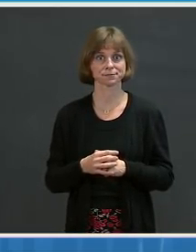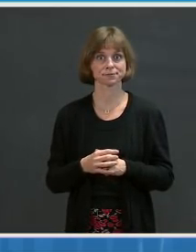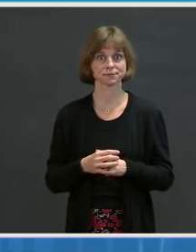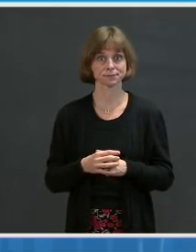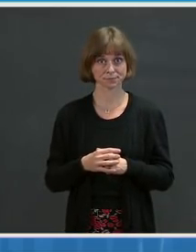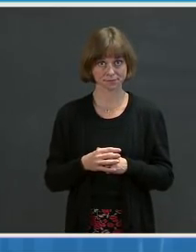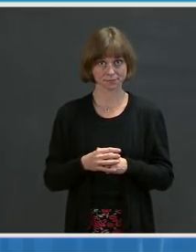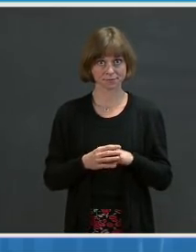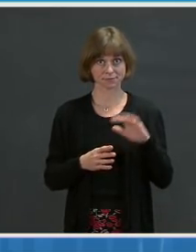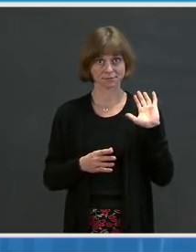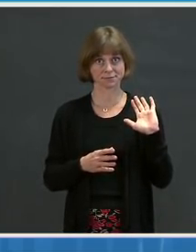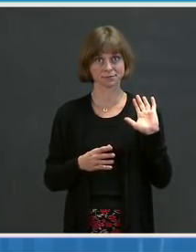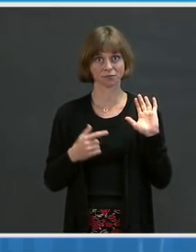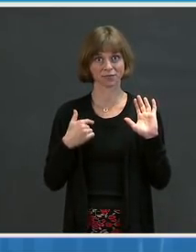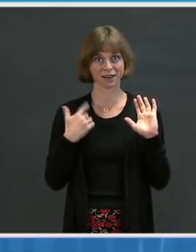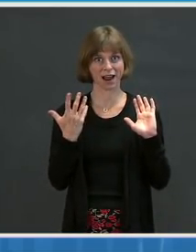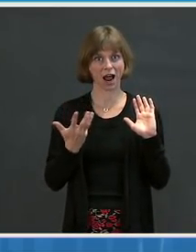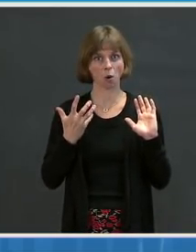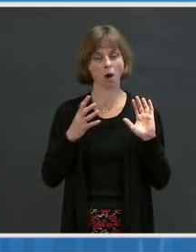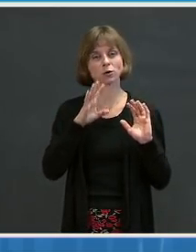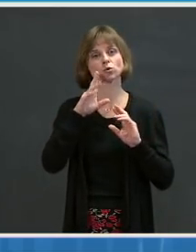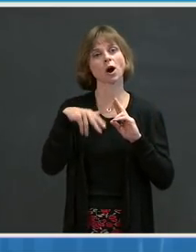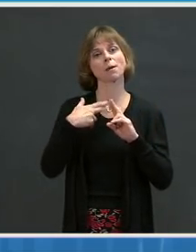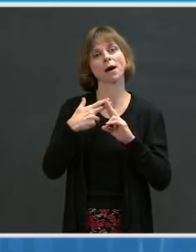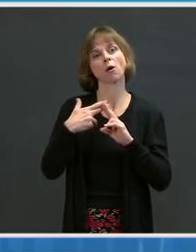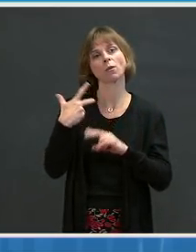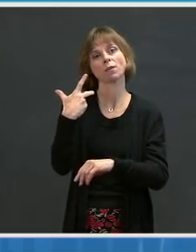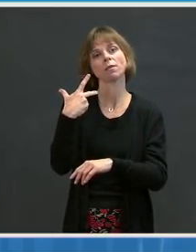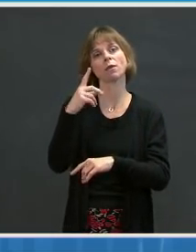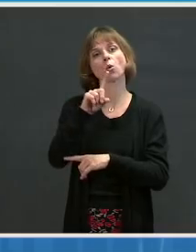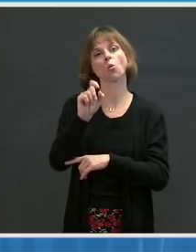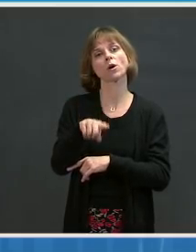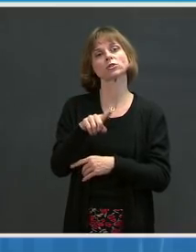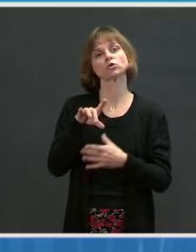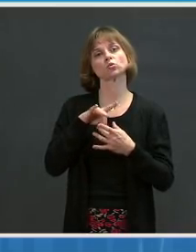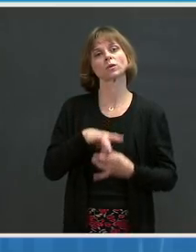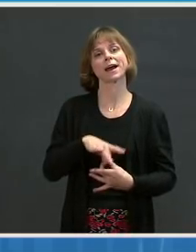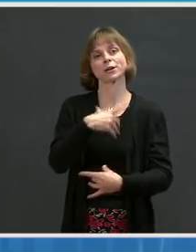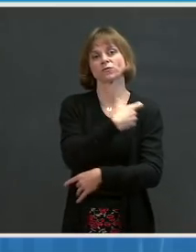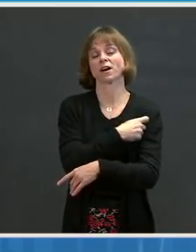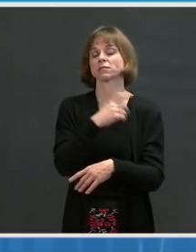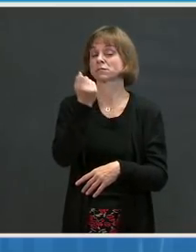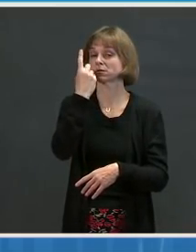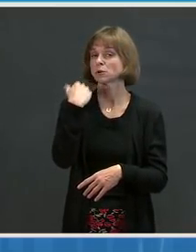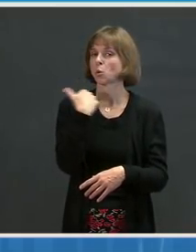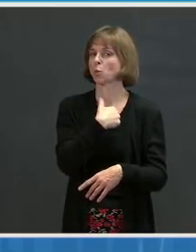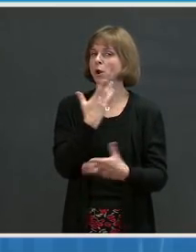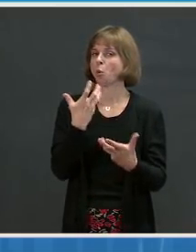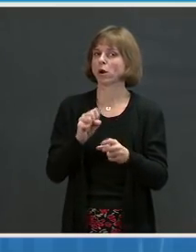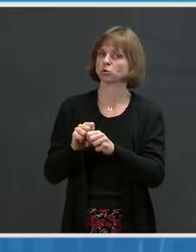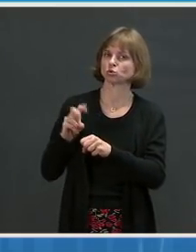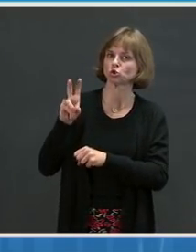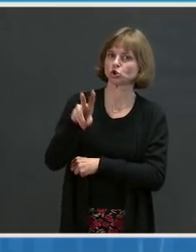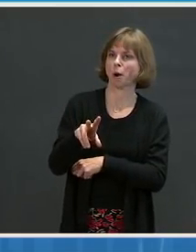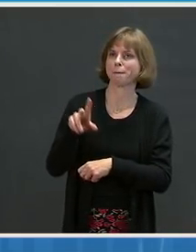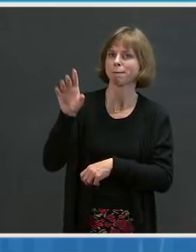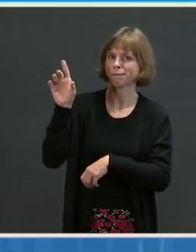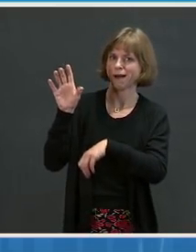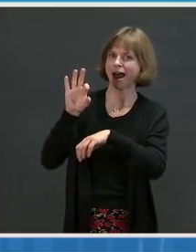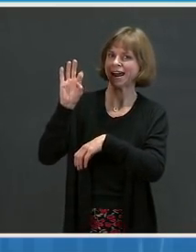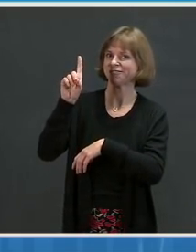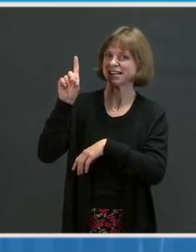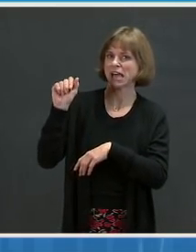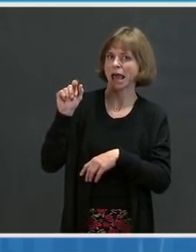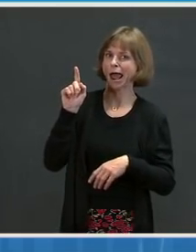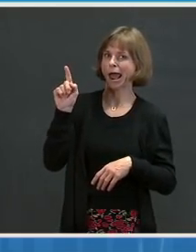I want to not handle, Meg, your question on vaccines. And we do not want to get ahead of FDA decision-making here on any of the